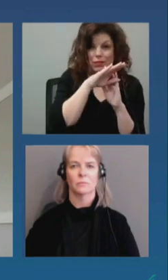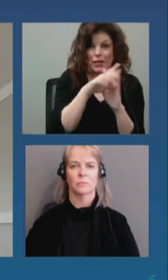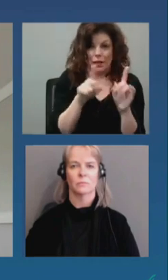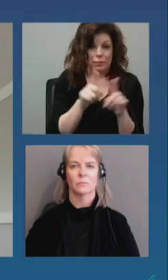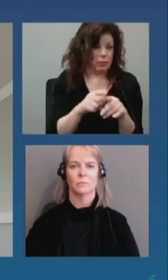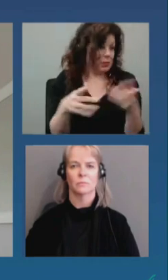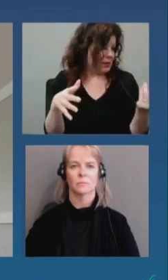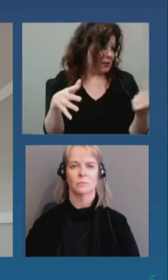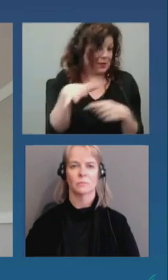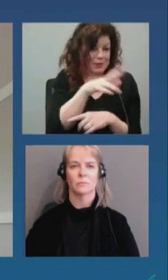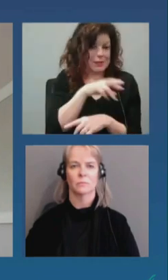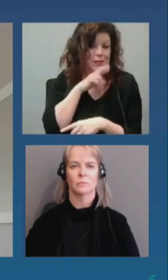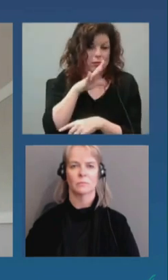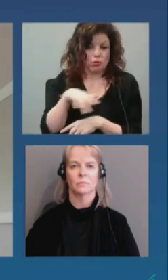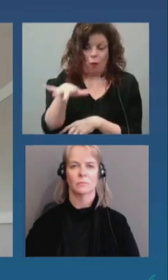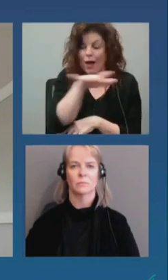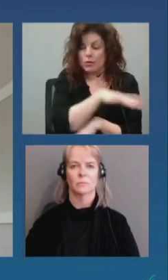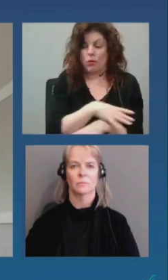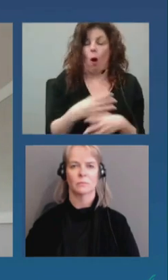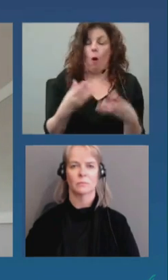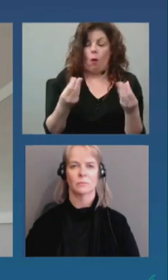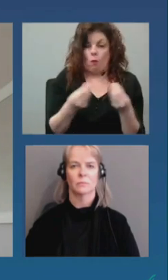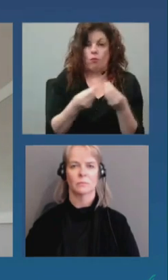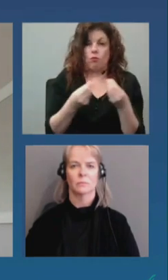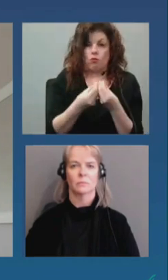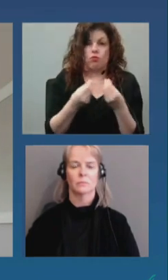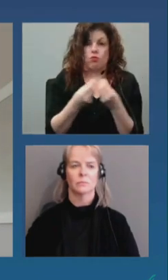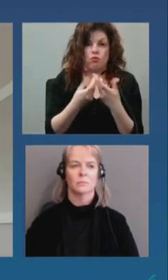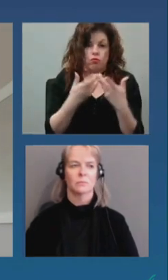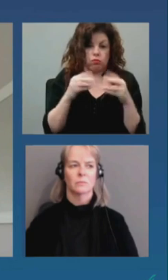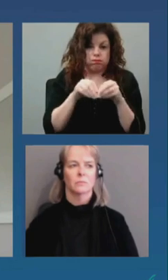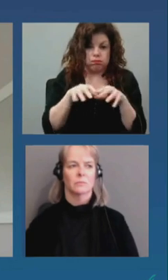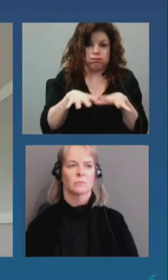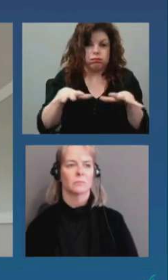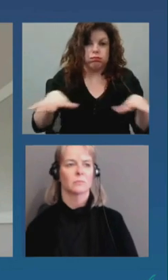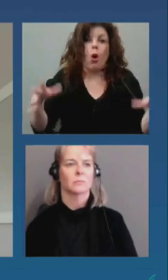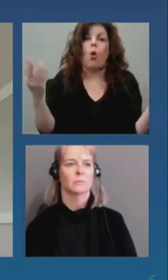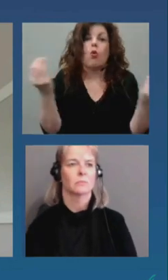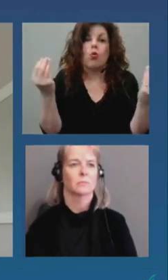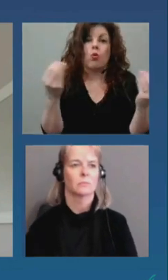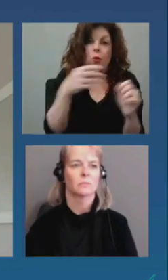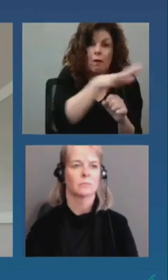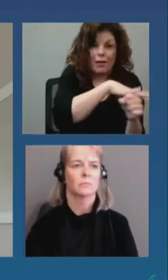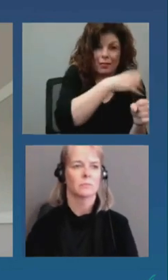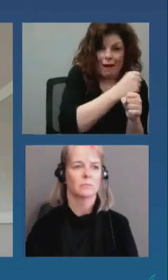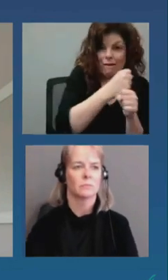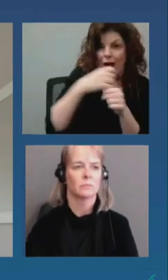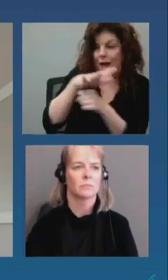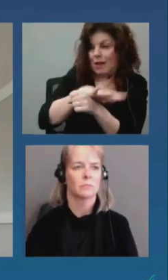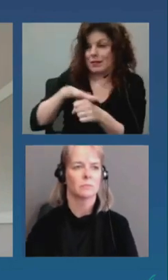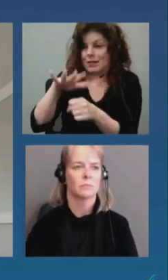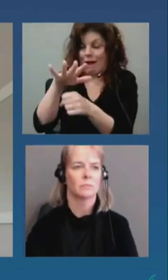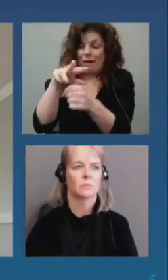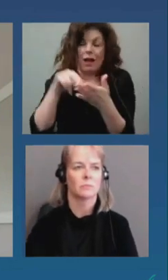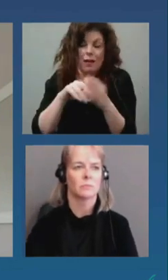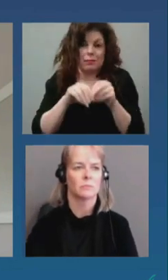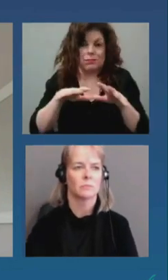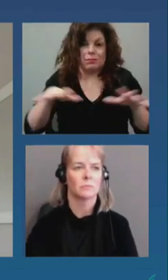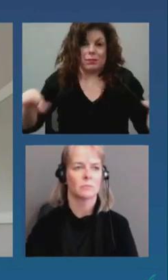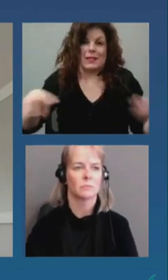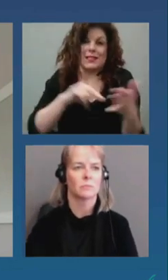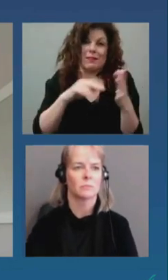qu'il y a beaucoup de transmissions dans les milieux de travail maintenant, il faut réduire les opportunités pour cette